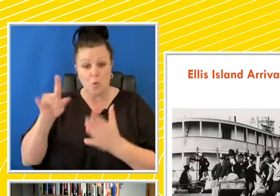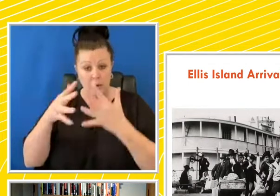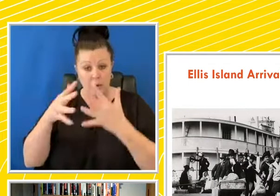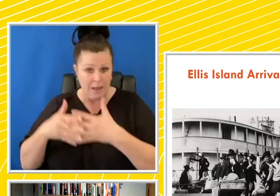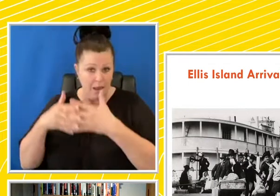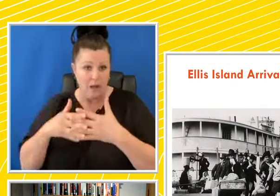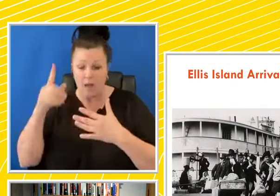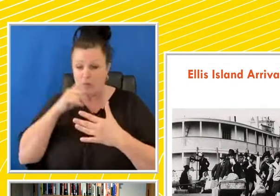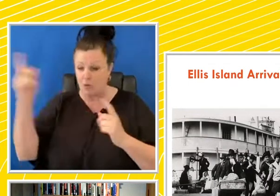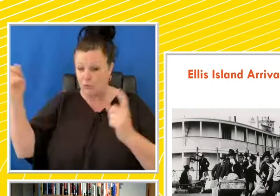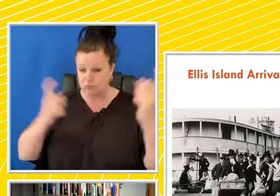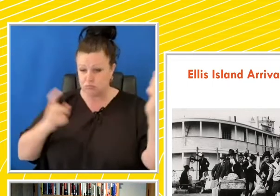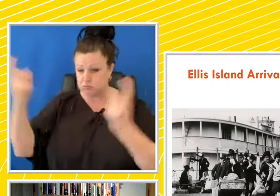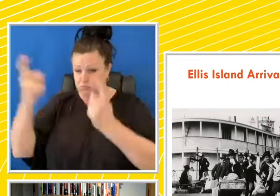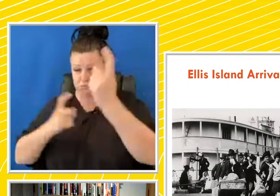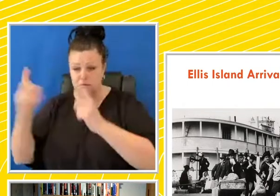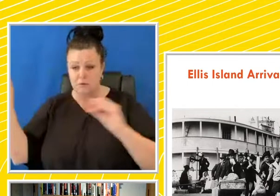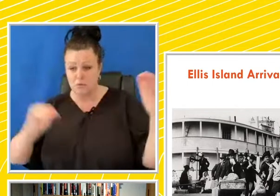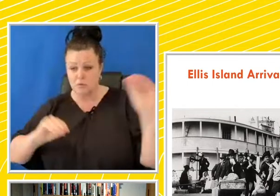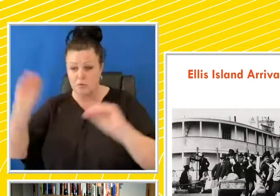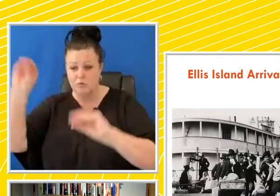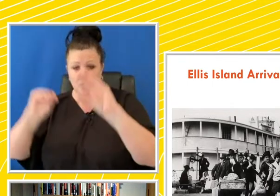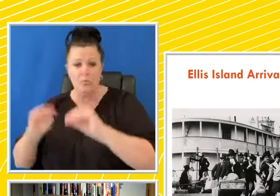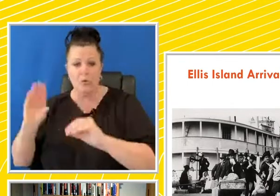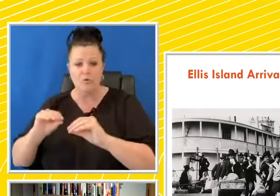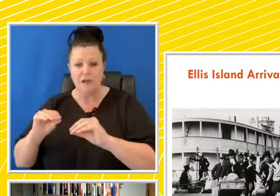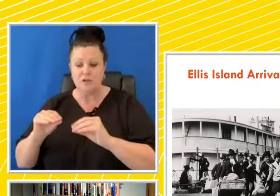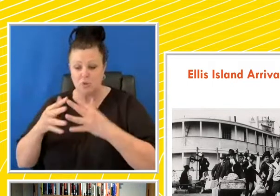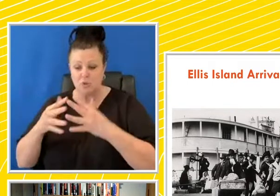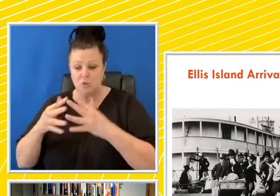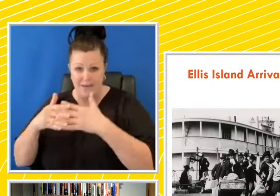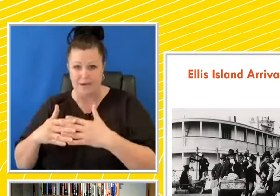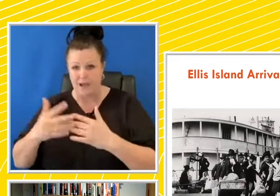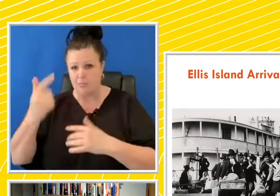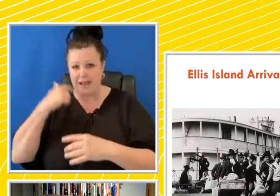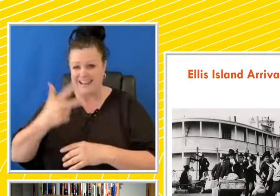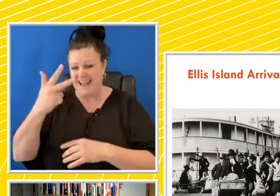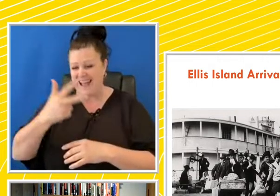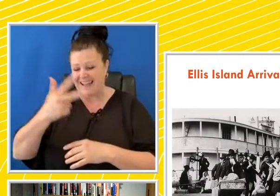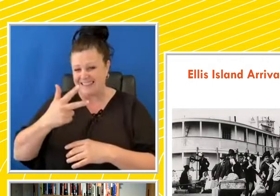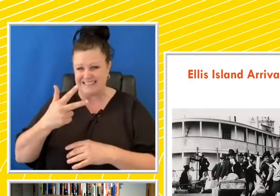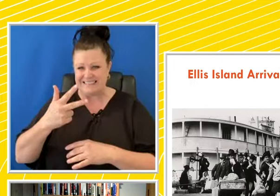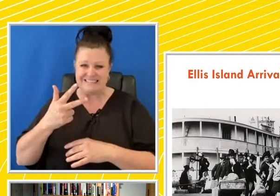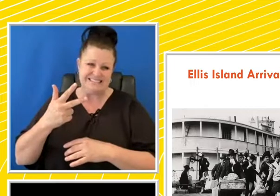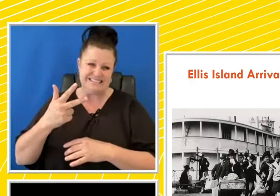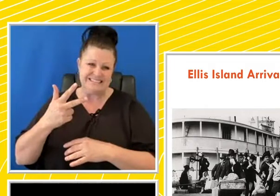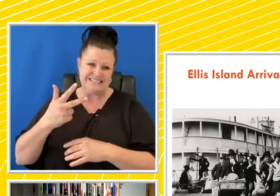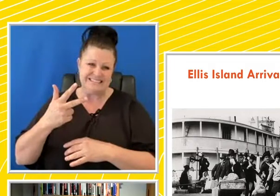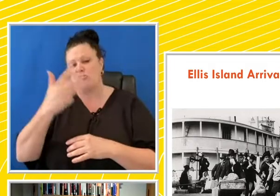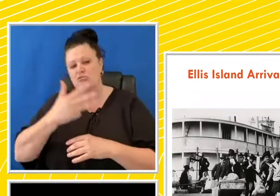immigrants into America between 1890 and 1915, so he's working around 1913 to